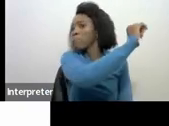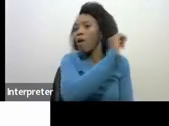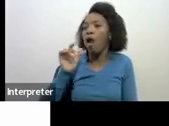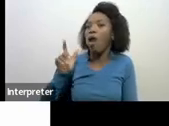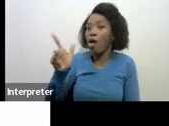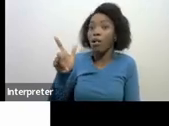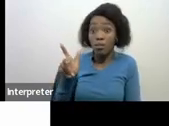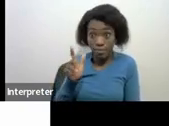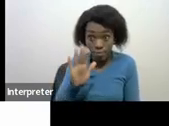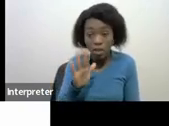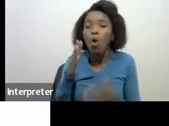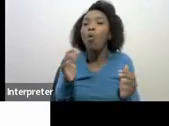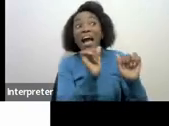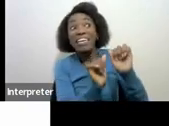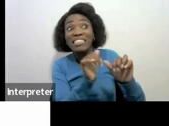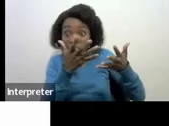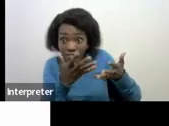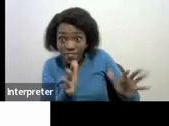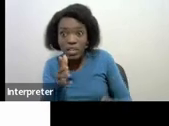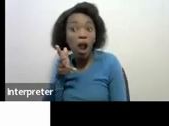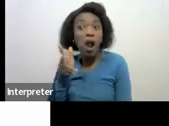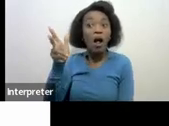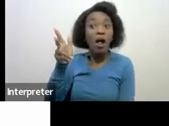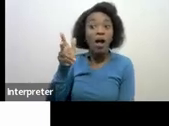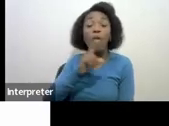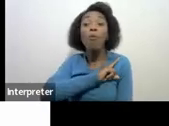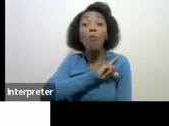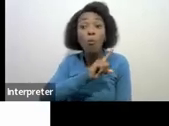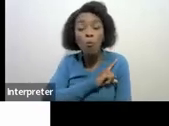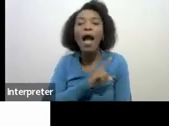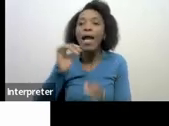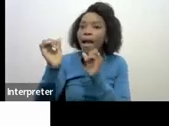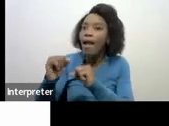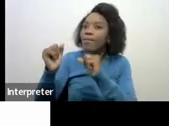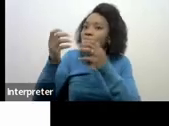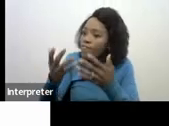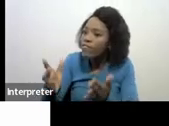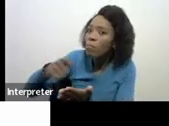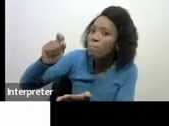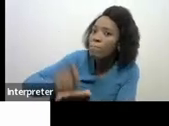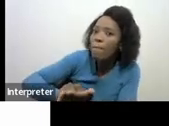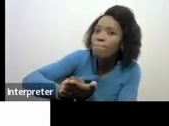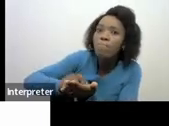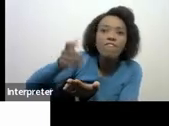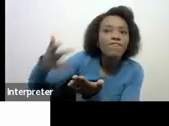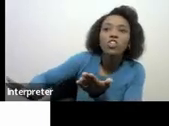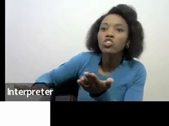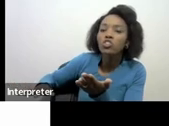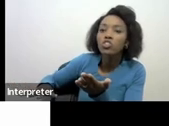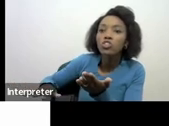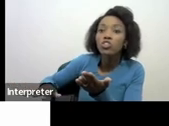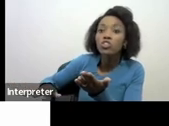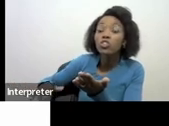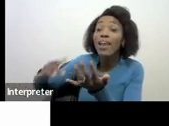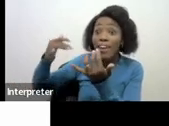the assessment has been raised because if you walk away after the agreement has been entered into then it means now